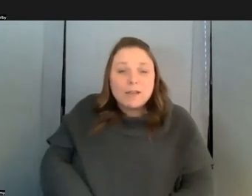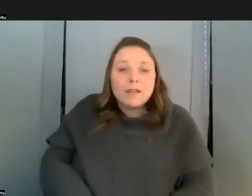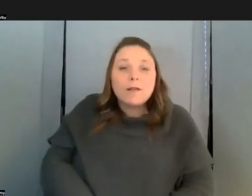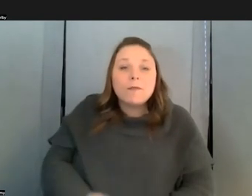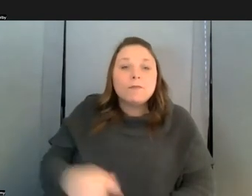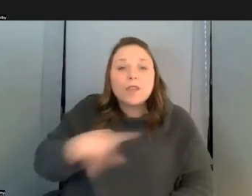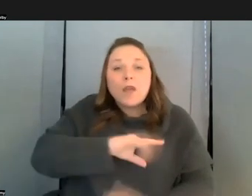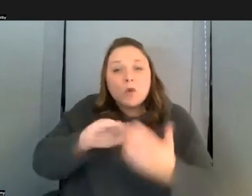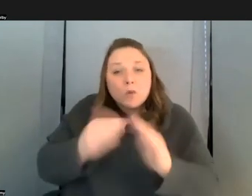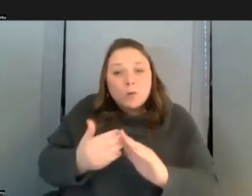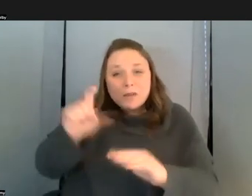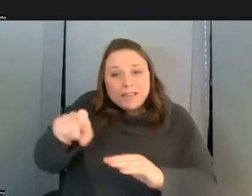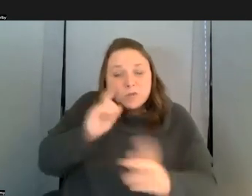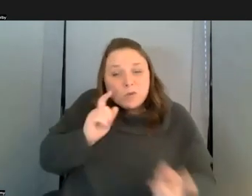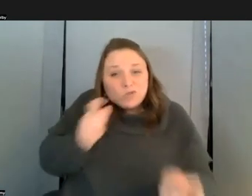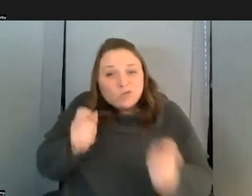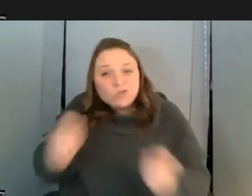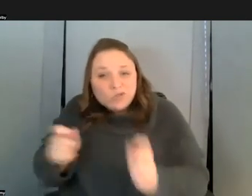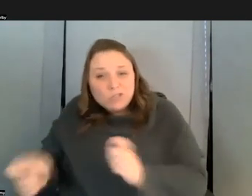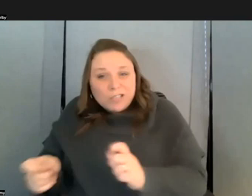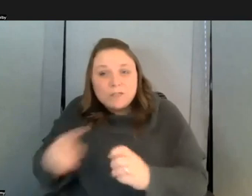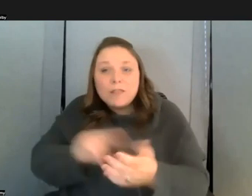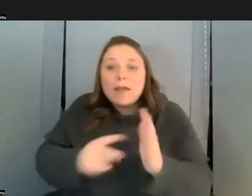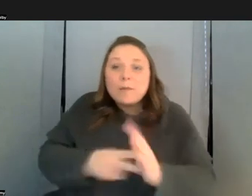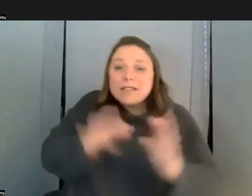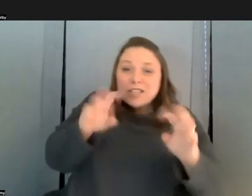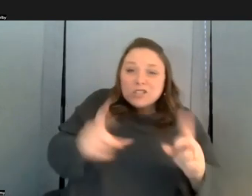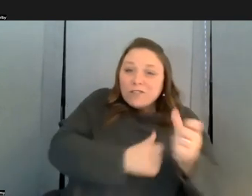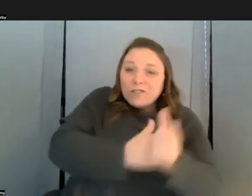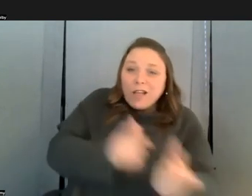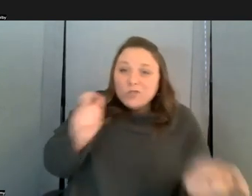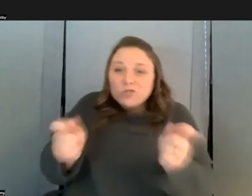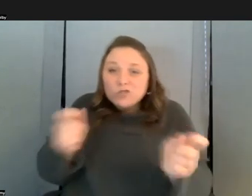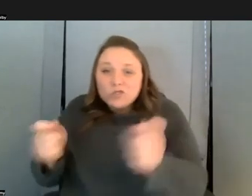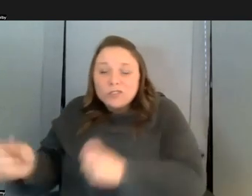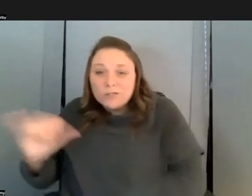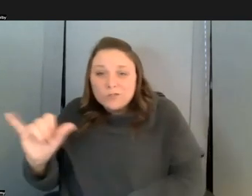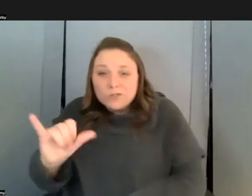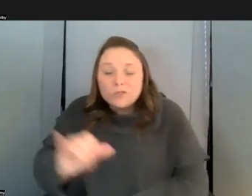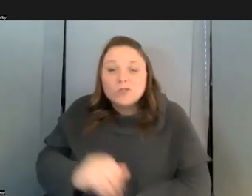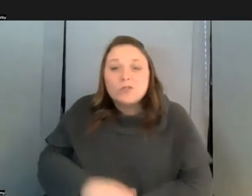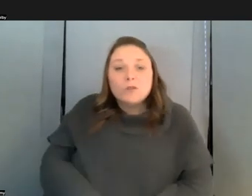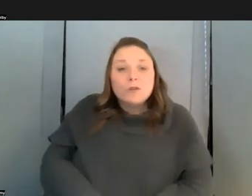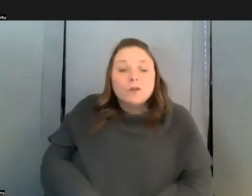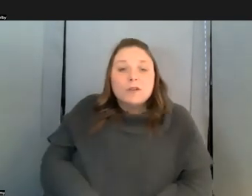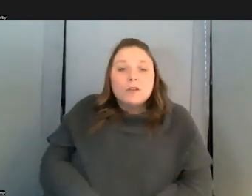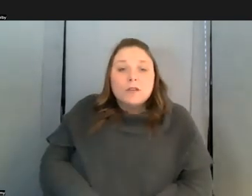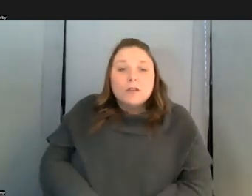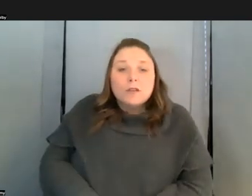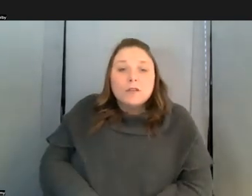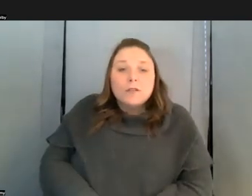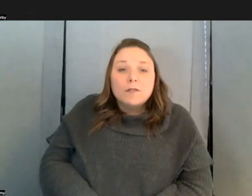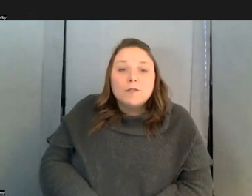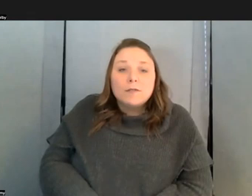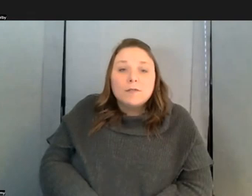shift so should education shift and it's not it's not like the community dictates what